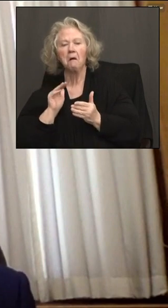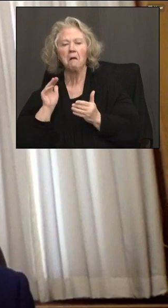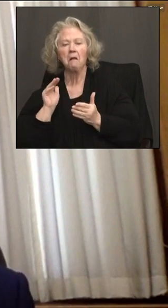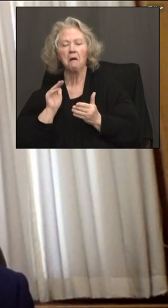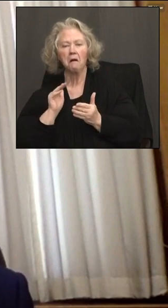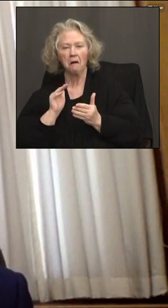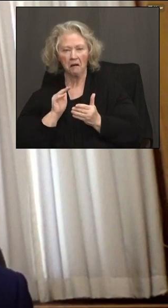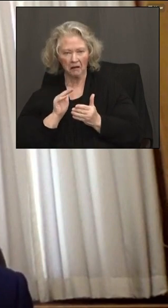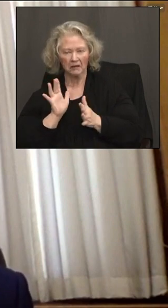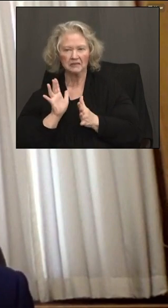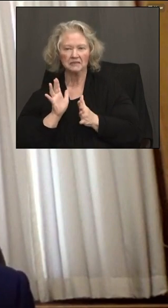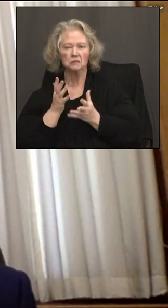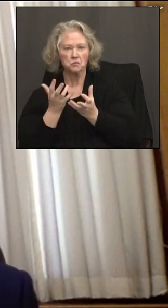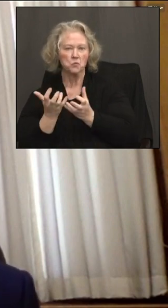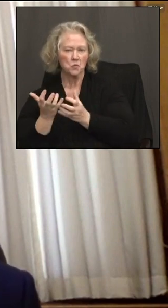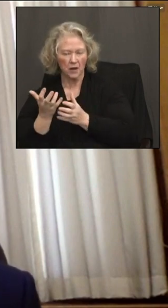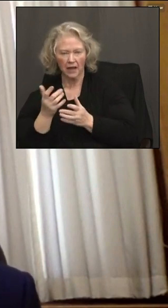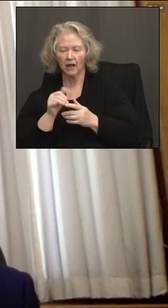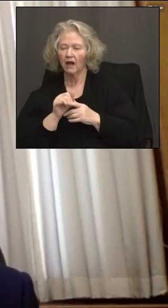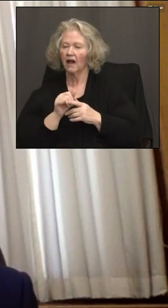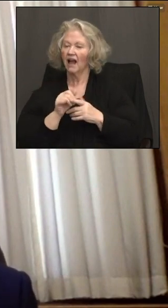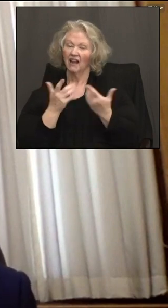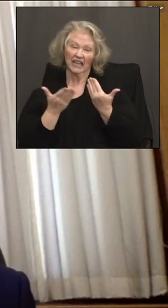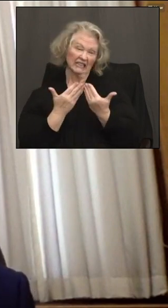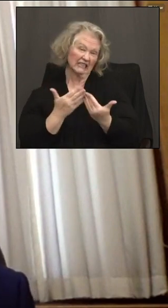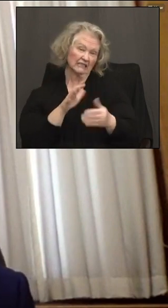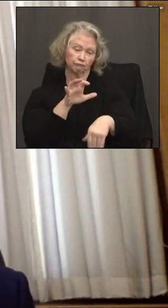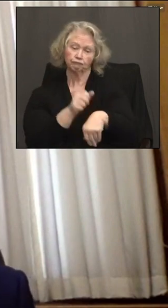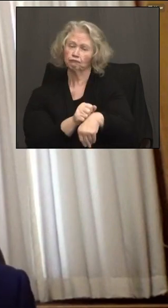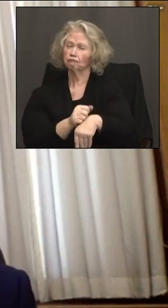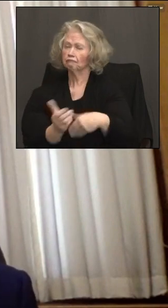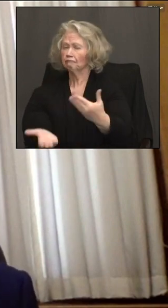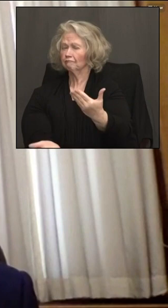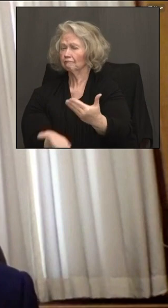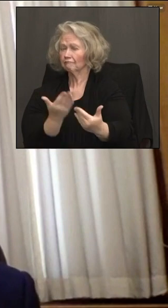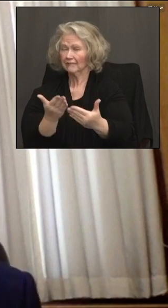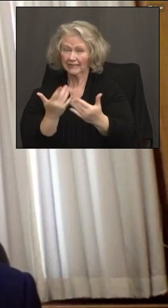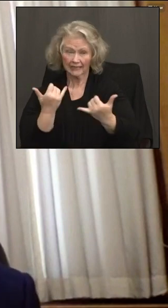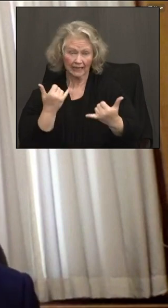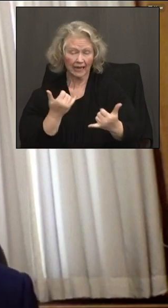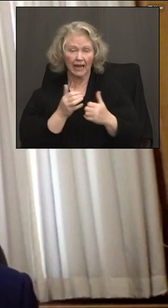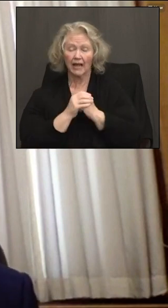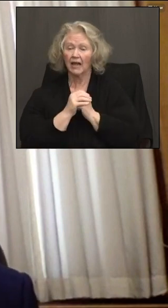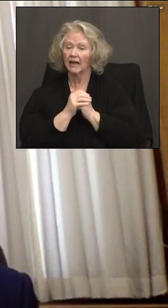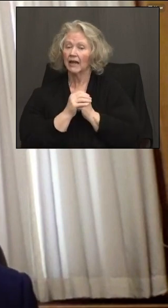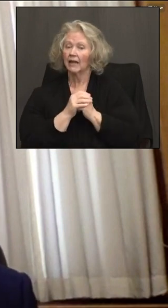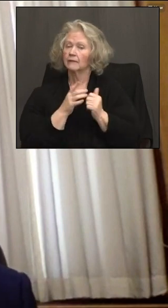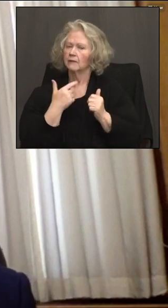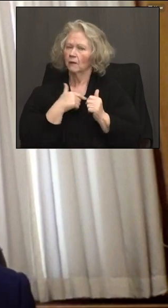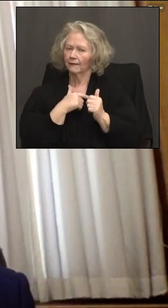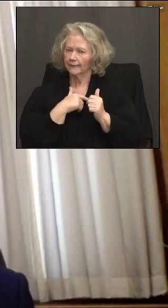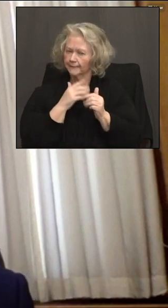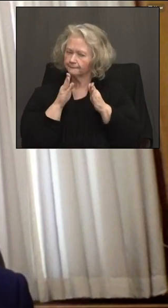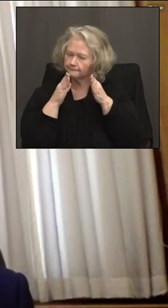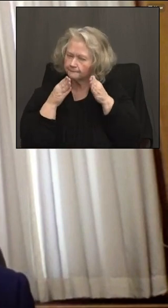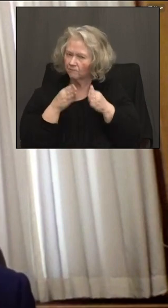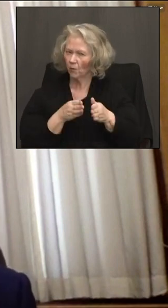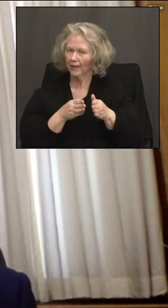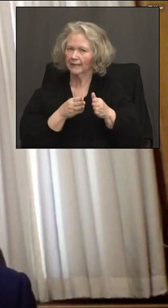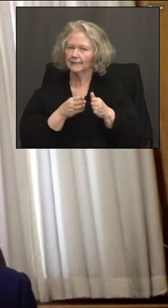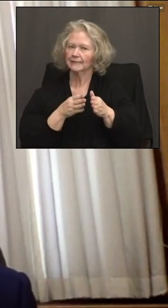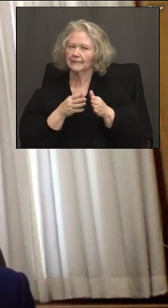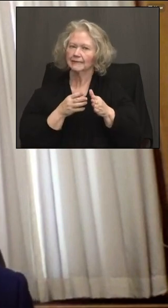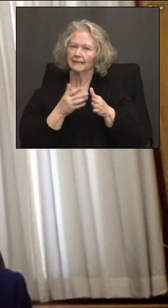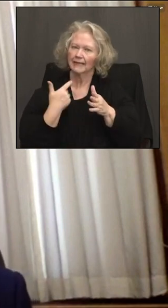that. We're seeing appointments readily available across the state. And, you know, our focus going forward has to be